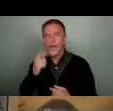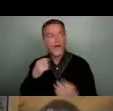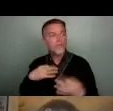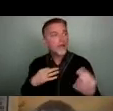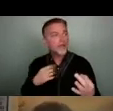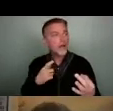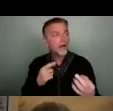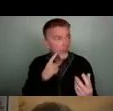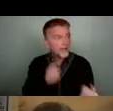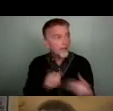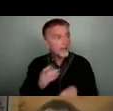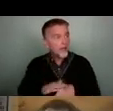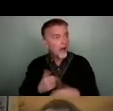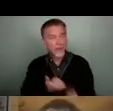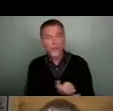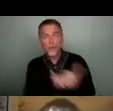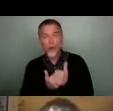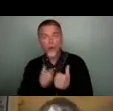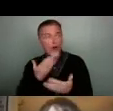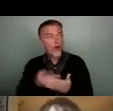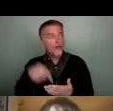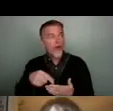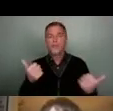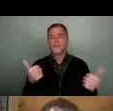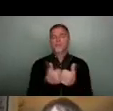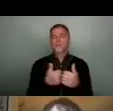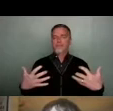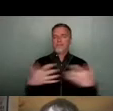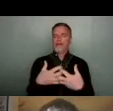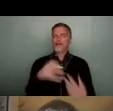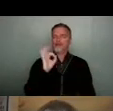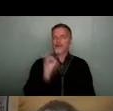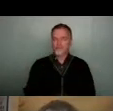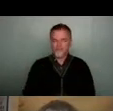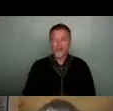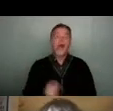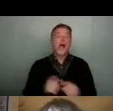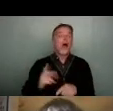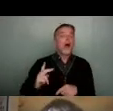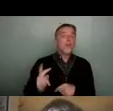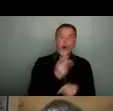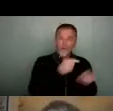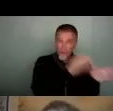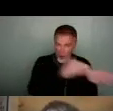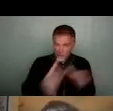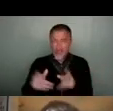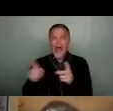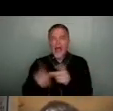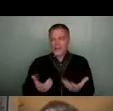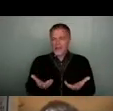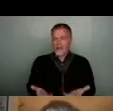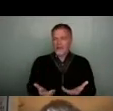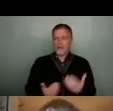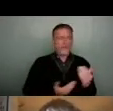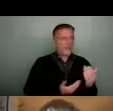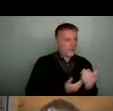able to just spend a bit of time helping make that happen. And then across both of those things, this kind of existing and new ideas,